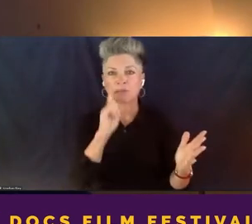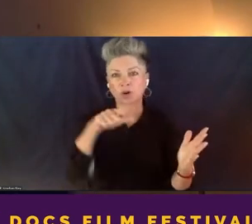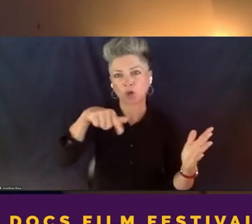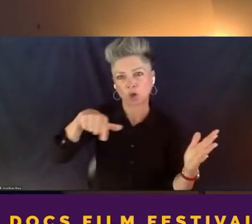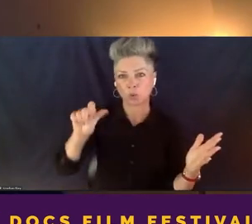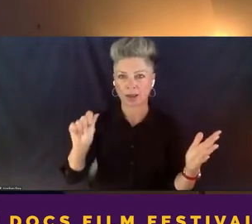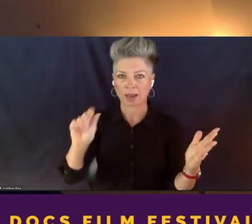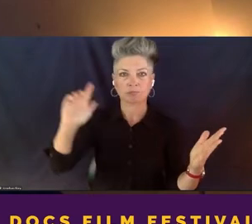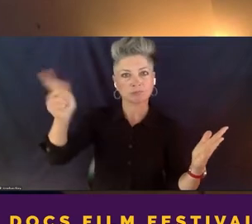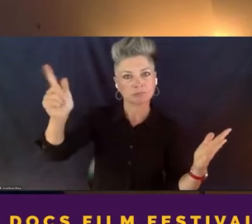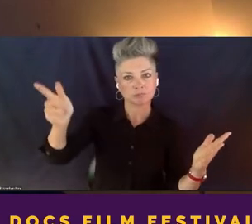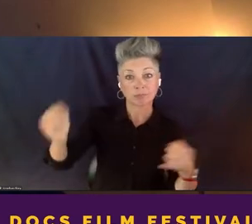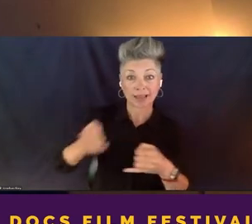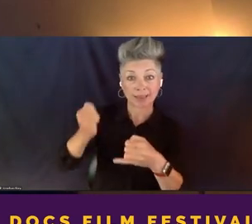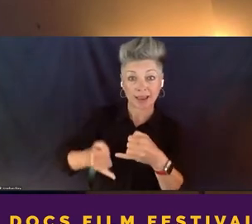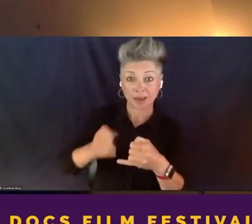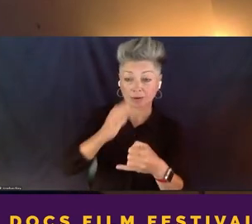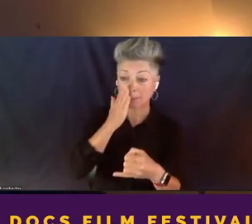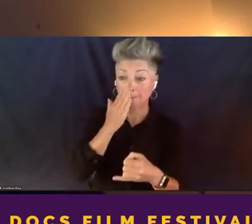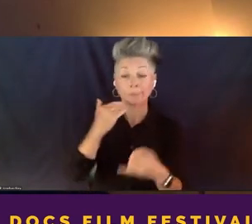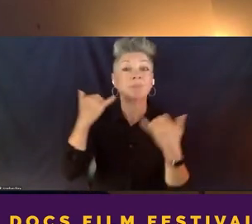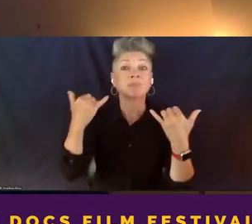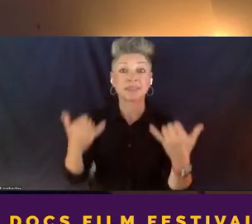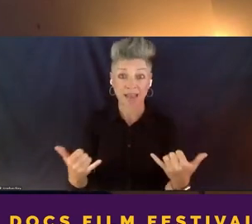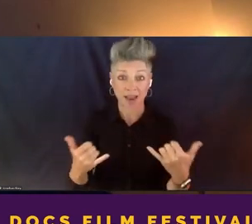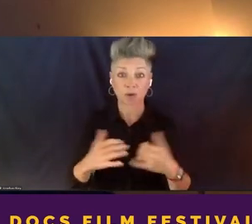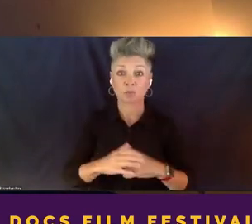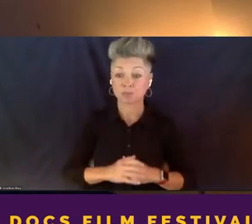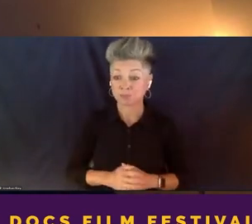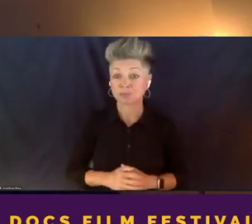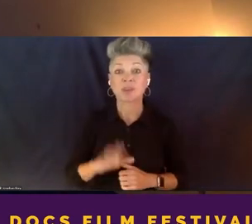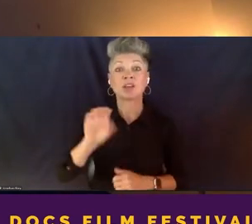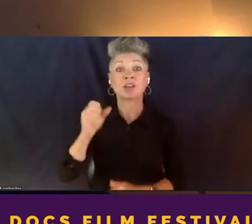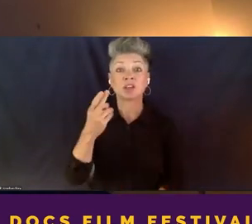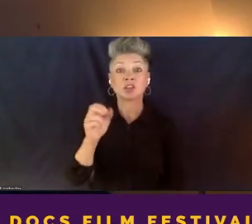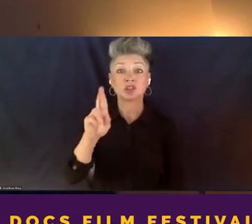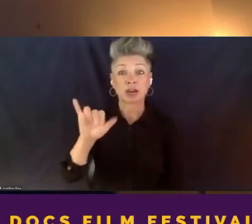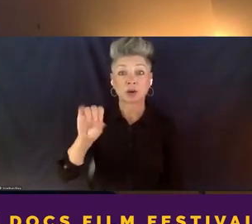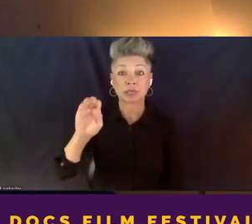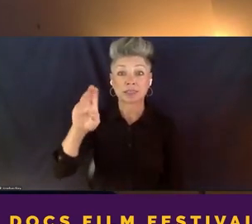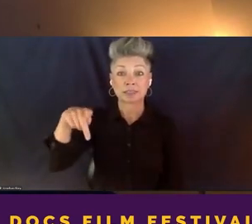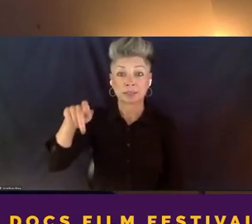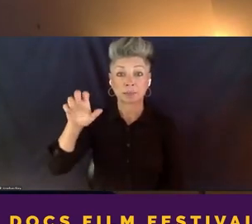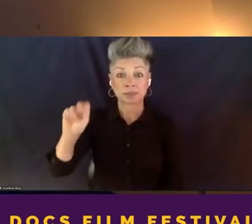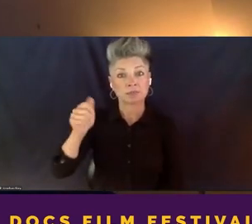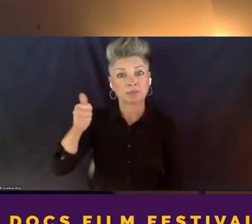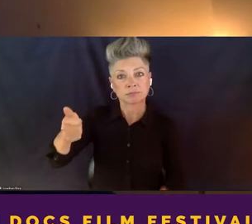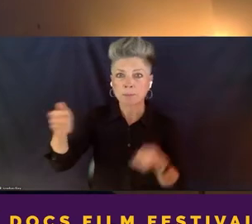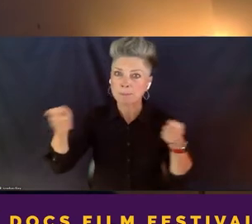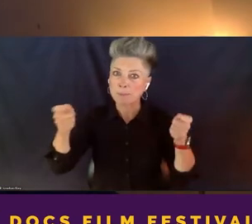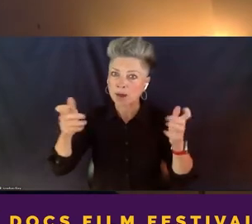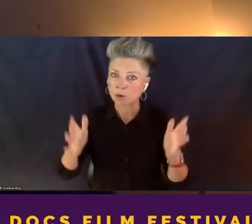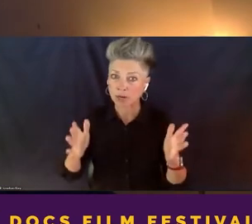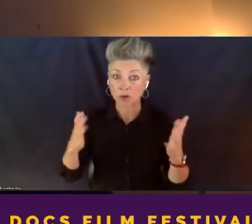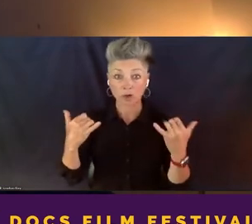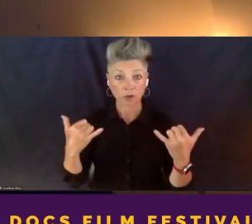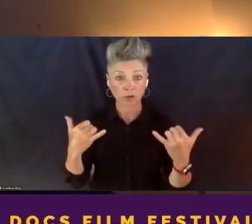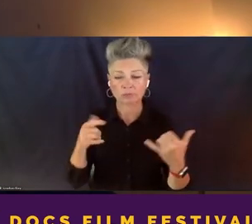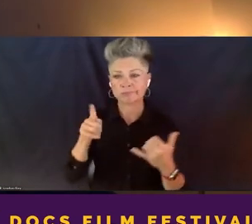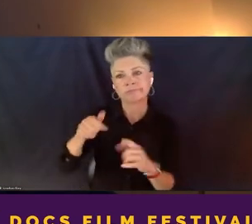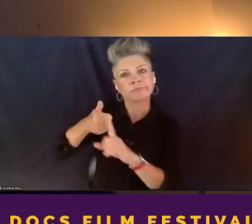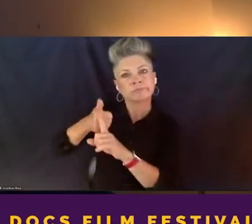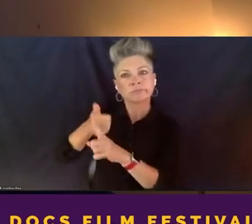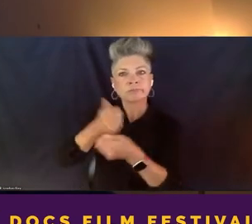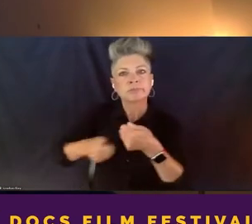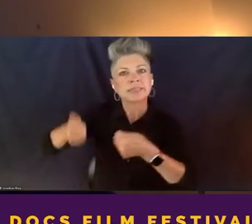at the end. Now, by way of introductions, Sherry Simpson will be moderating today's conversation. Sherry is